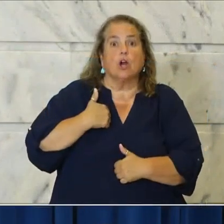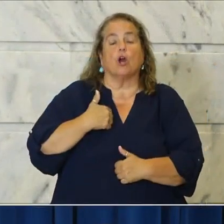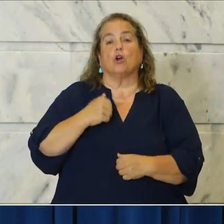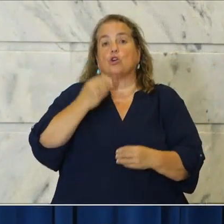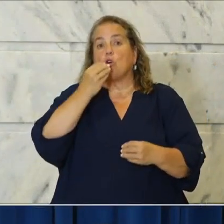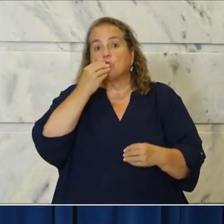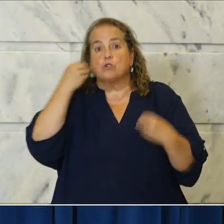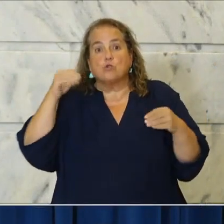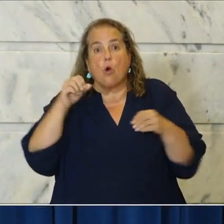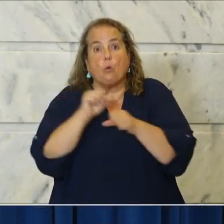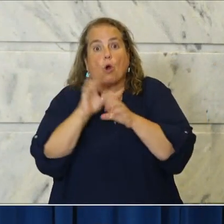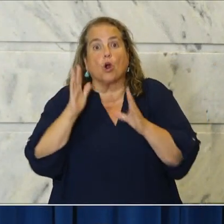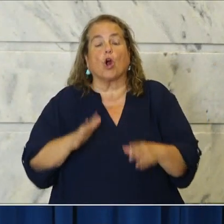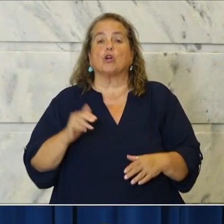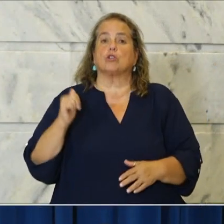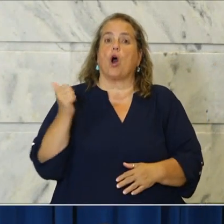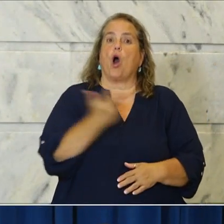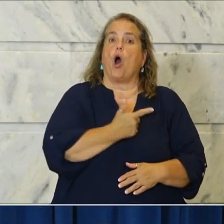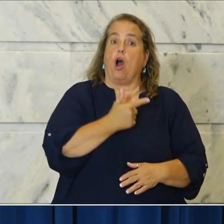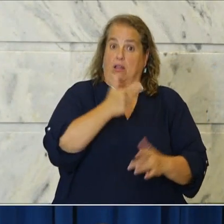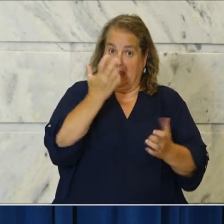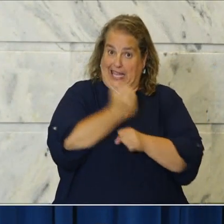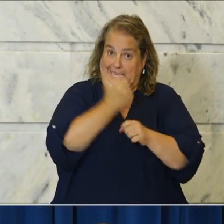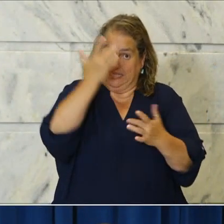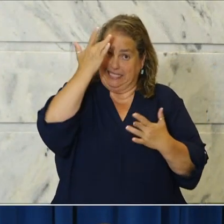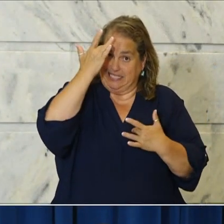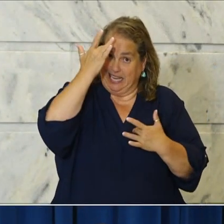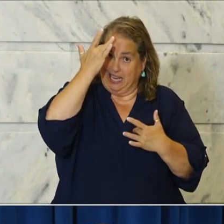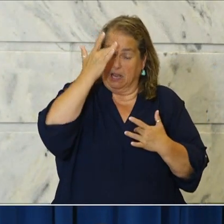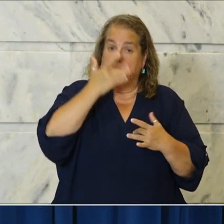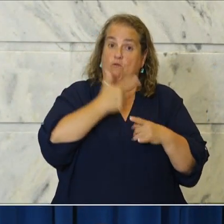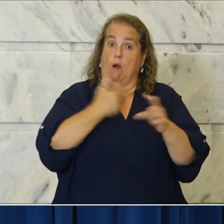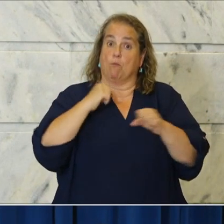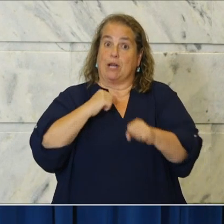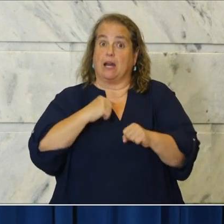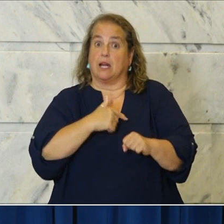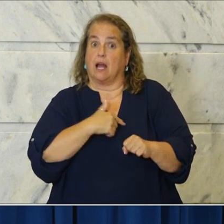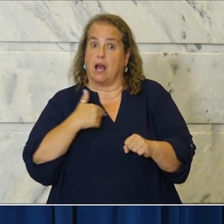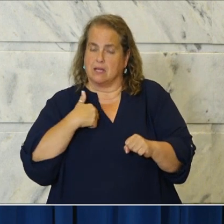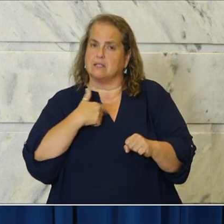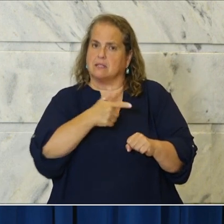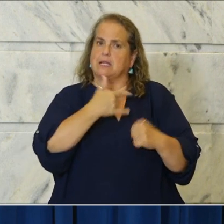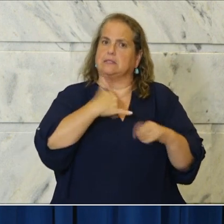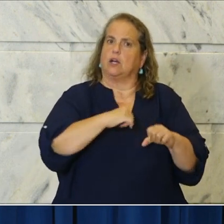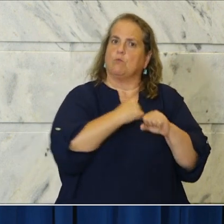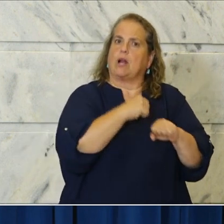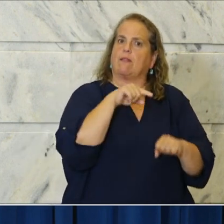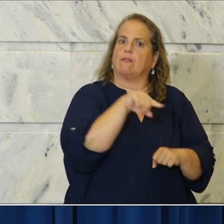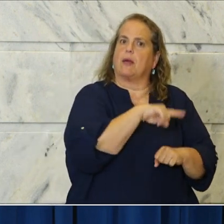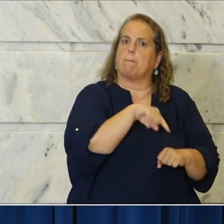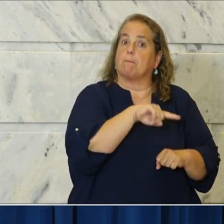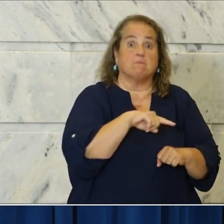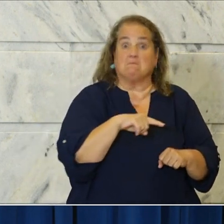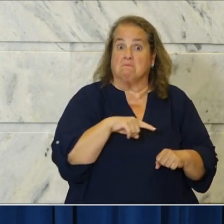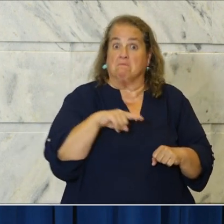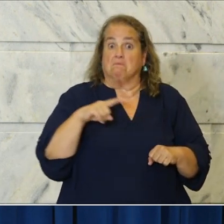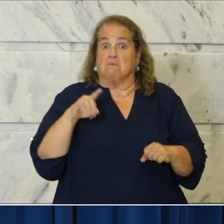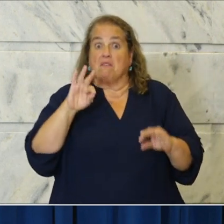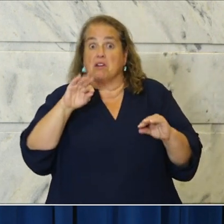comp when they come down with the virus that they got for protecting us. It would leave them out in the cold.